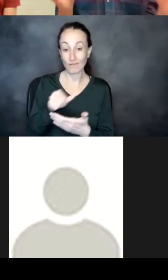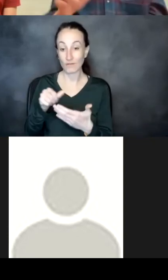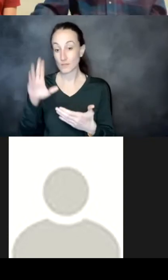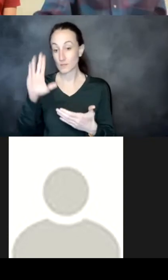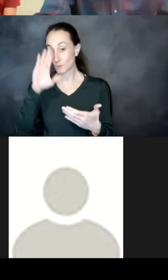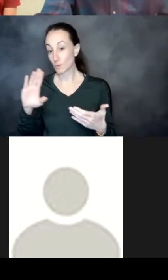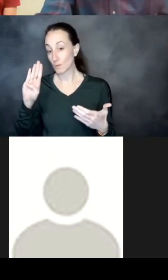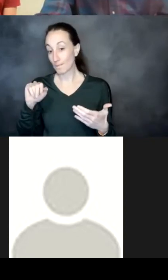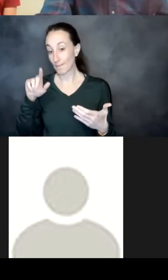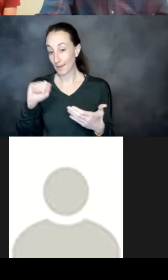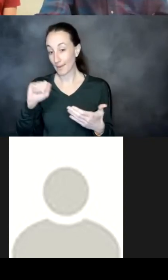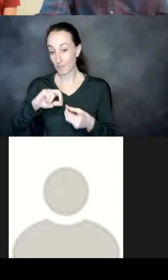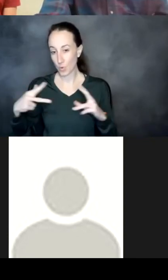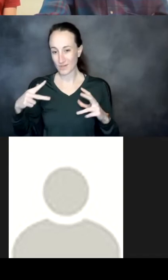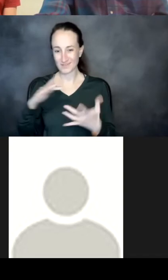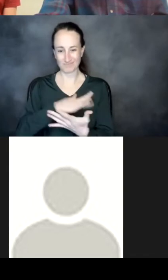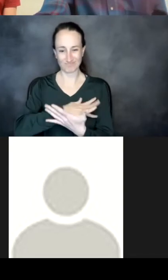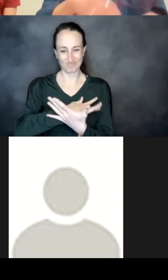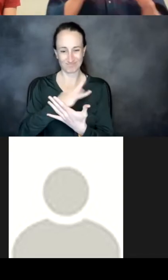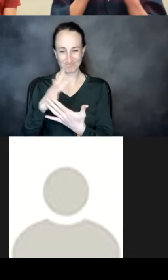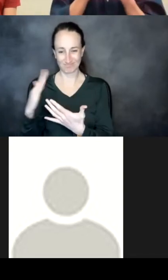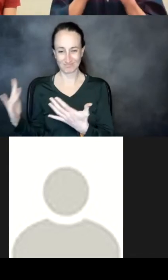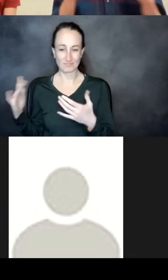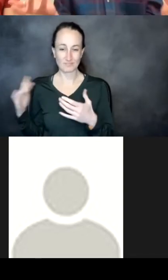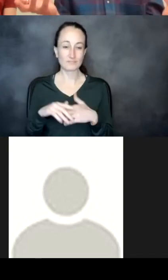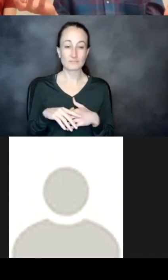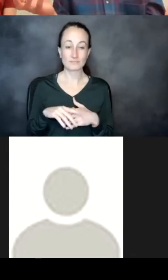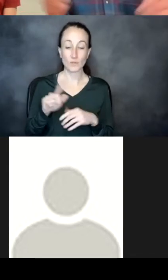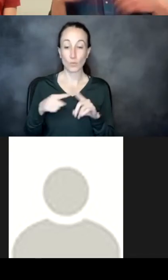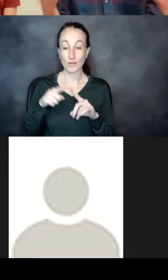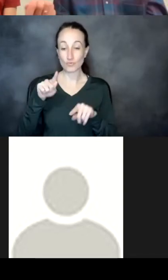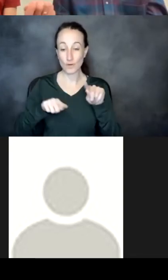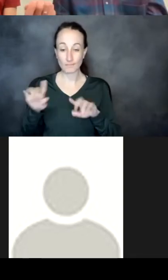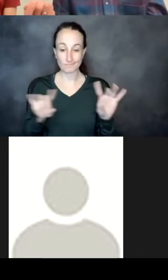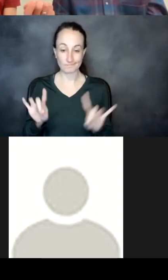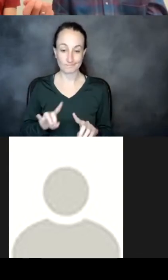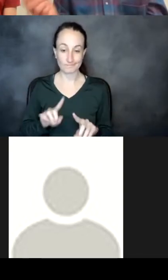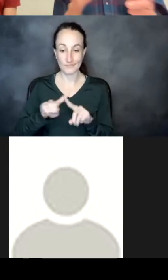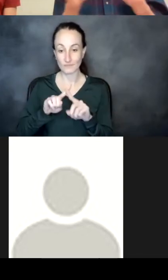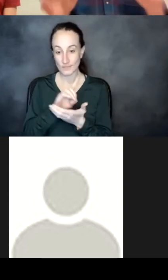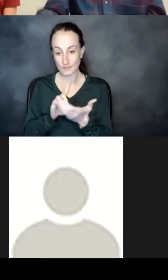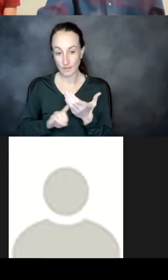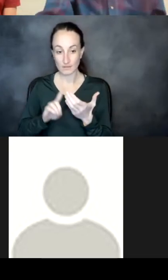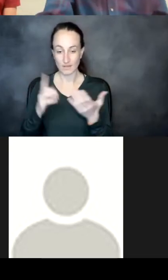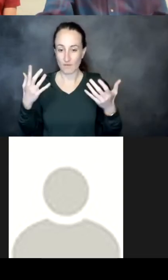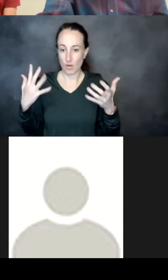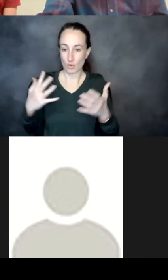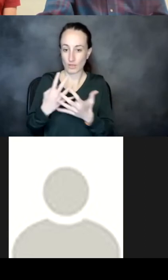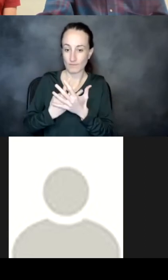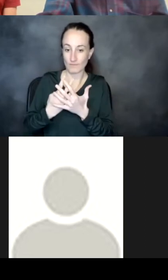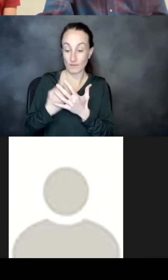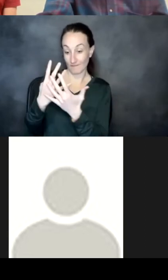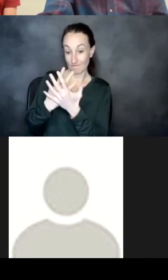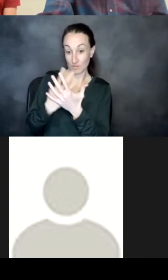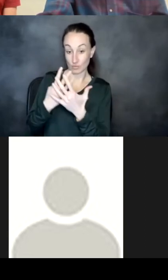things in between and then when you just randomly sample a whole bunch of designs that have already been filtered uh filtering meaning a